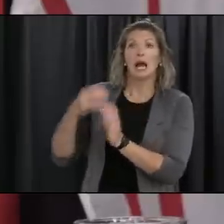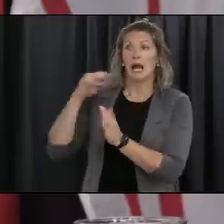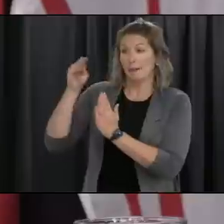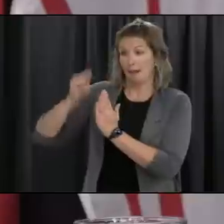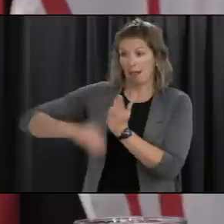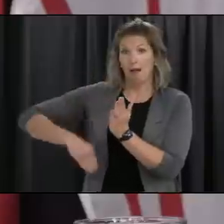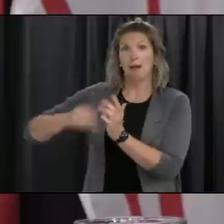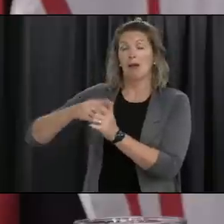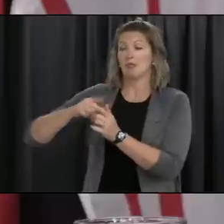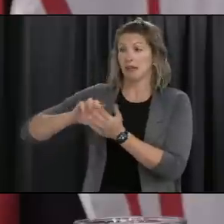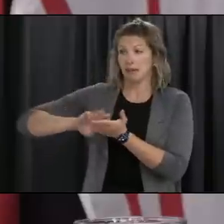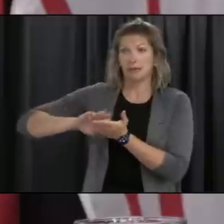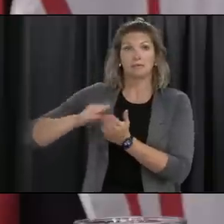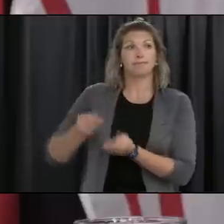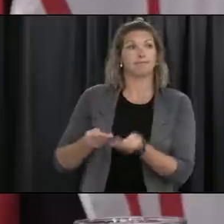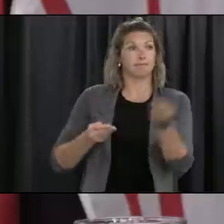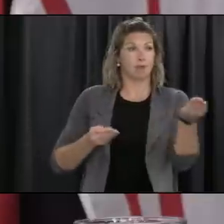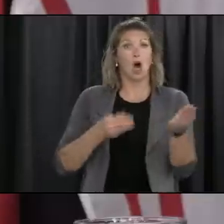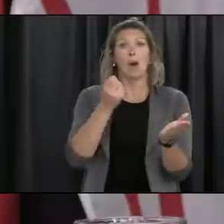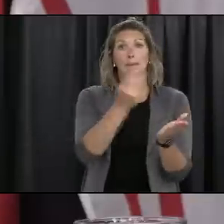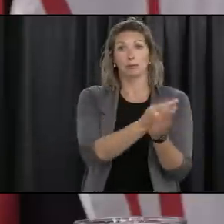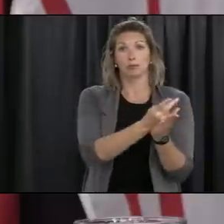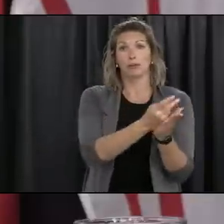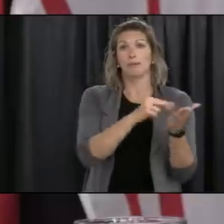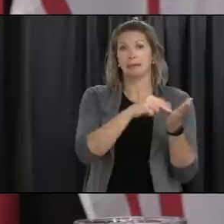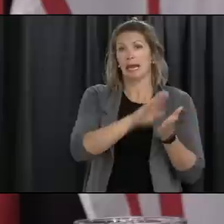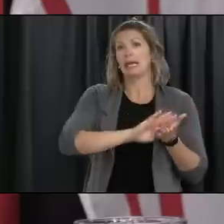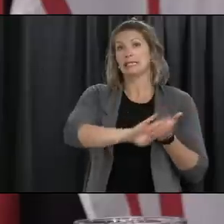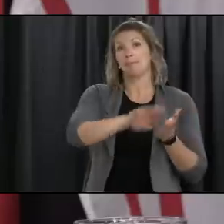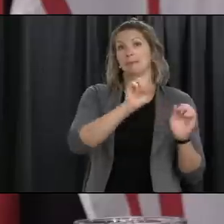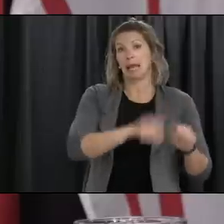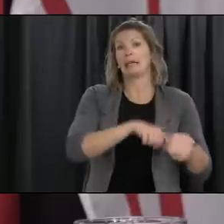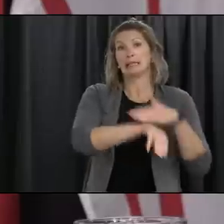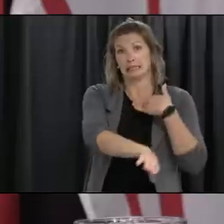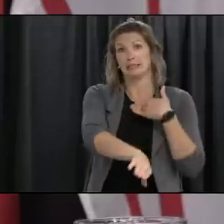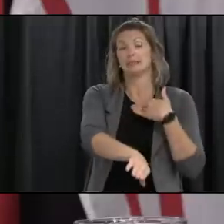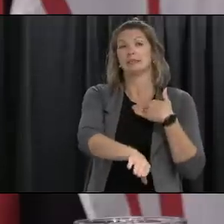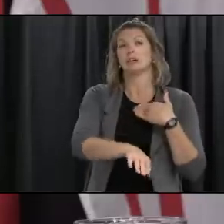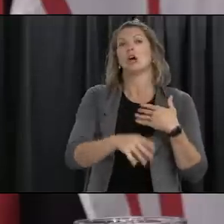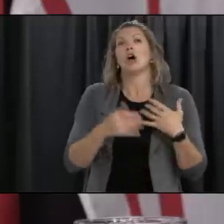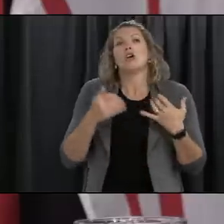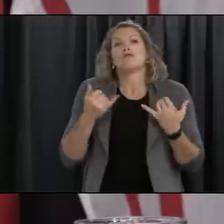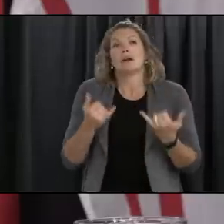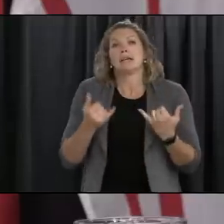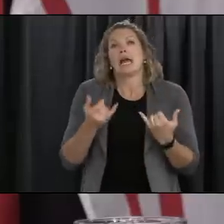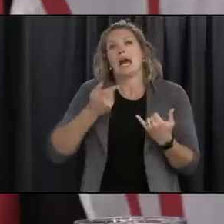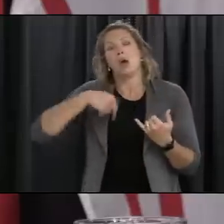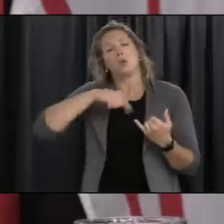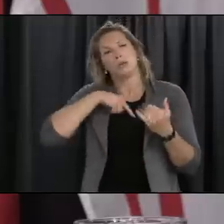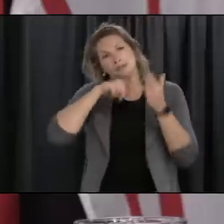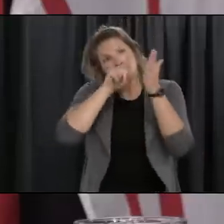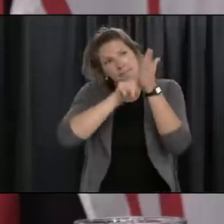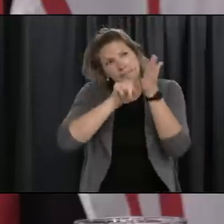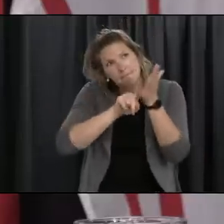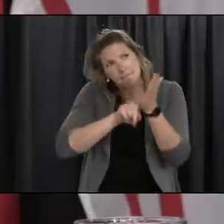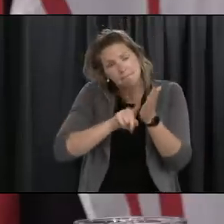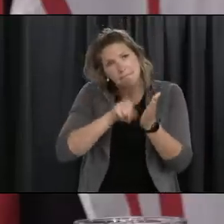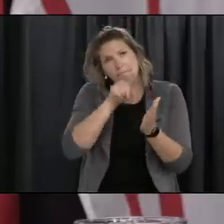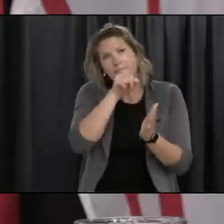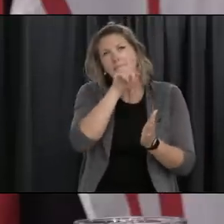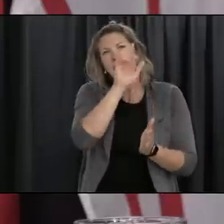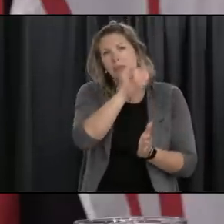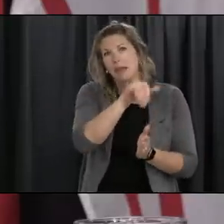the investigation that we're doing at the moment will hopefully uh support those